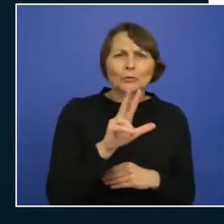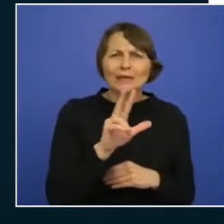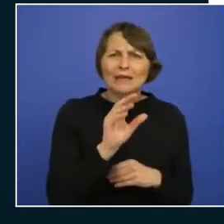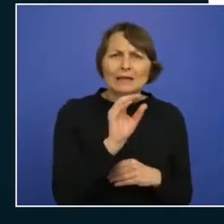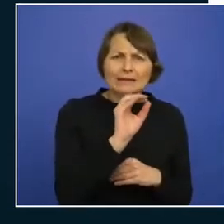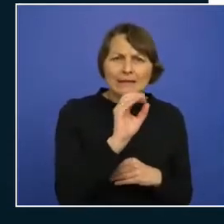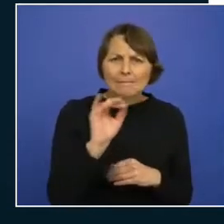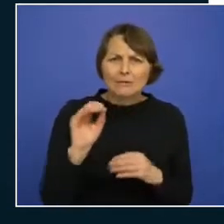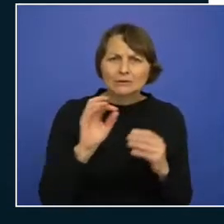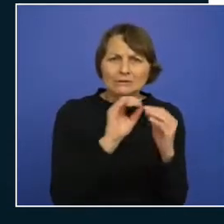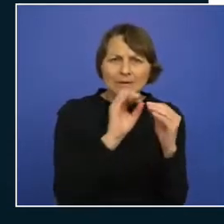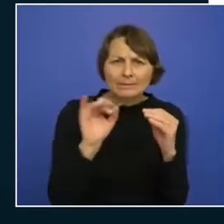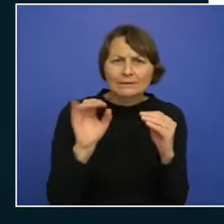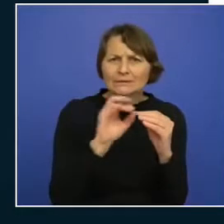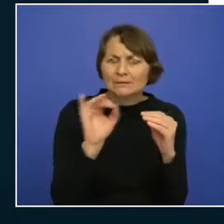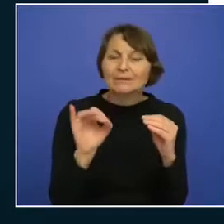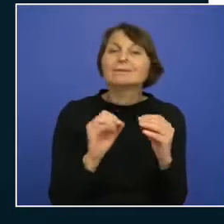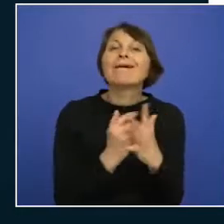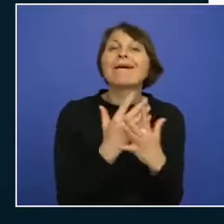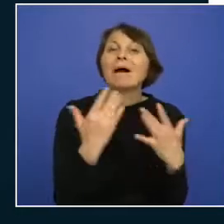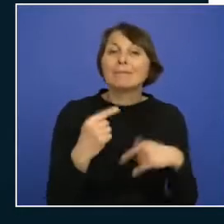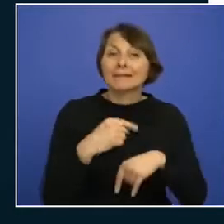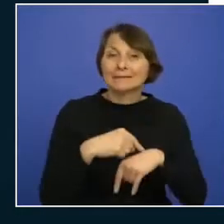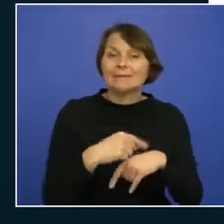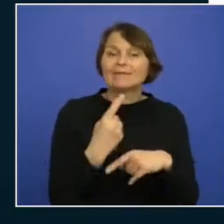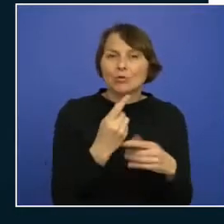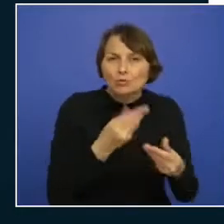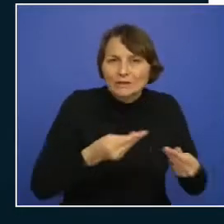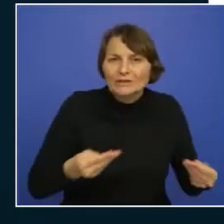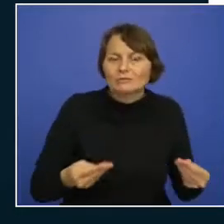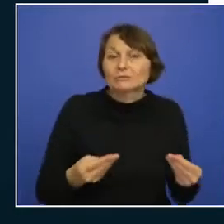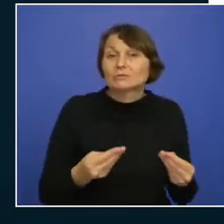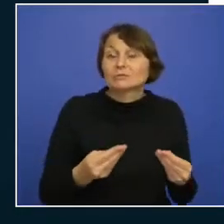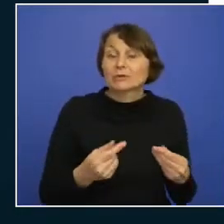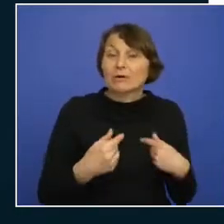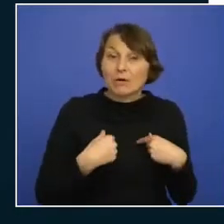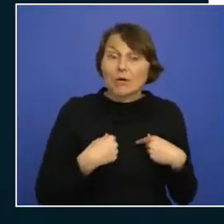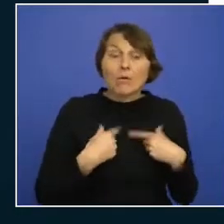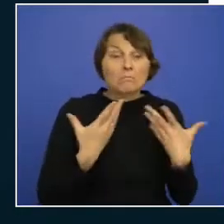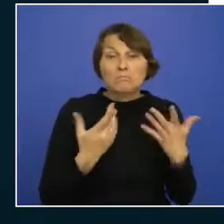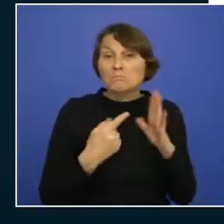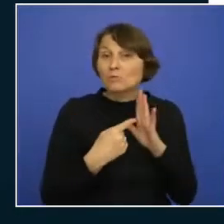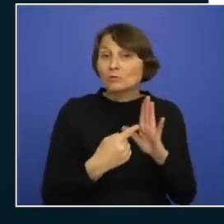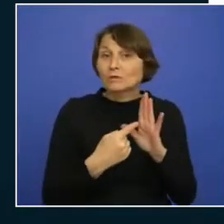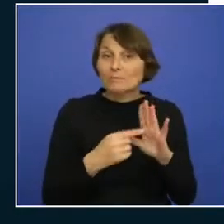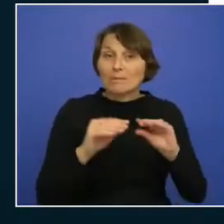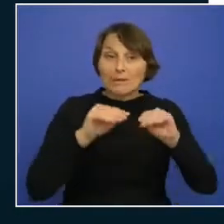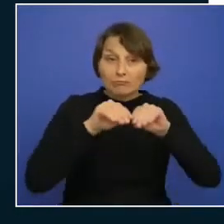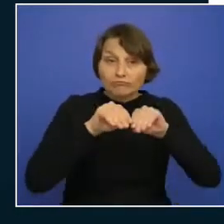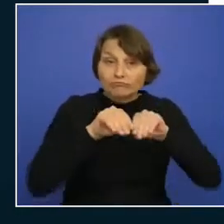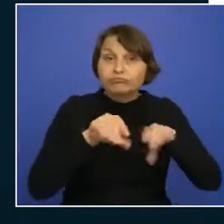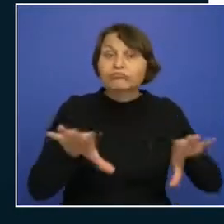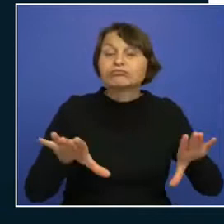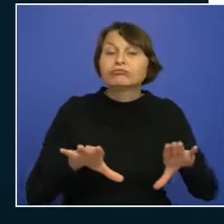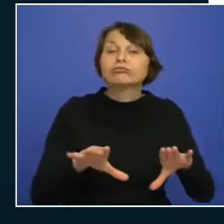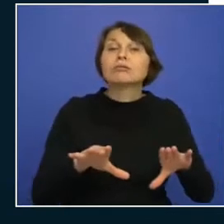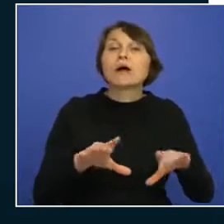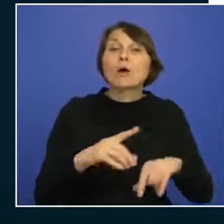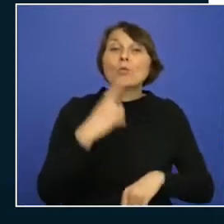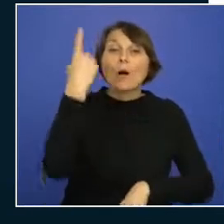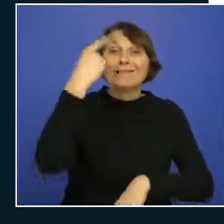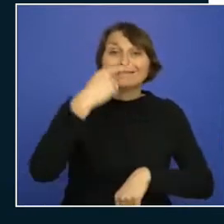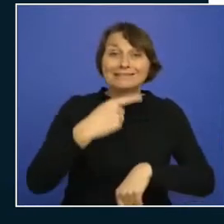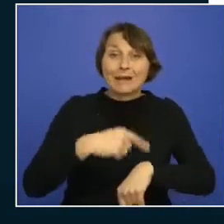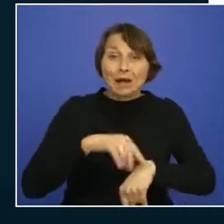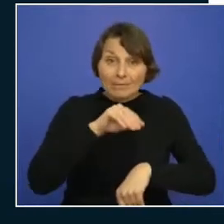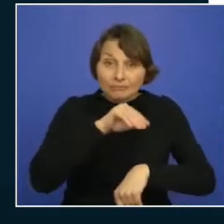multiple instances of the same resource so am I going to deploy numerous instances of this specific resource